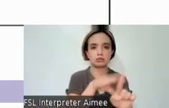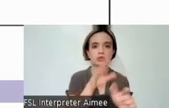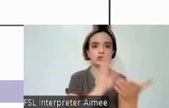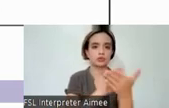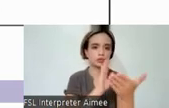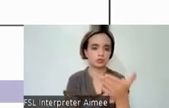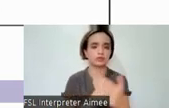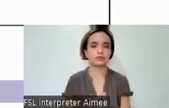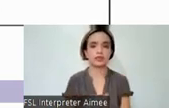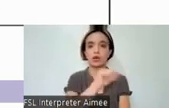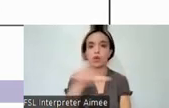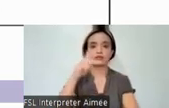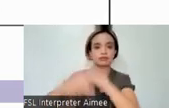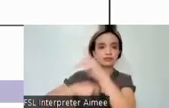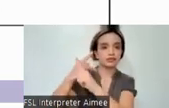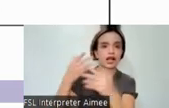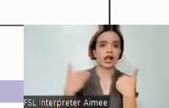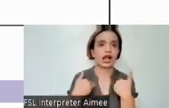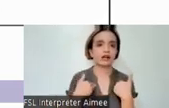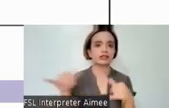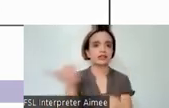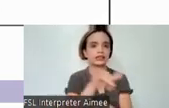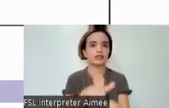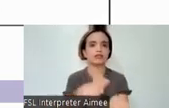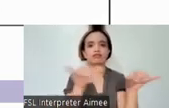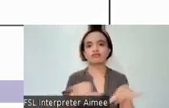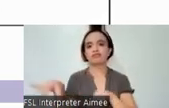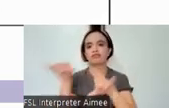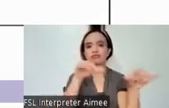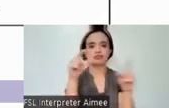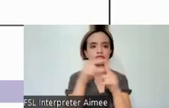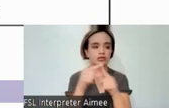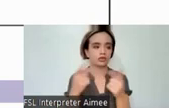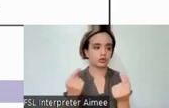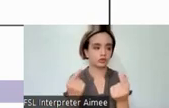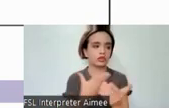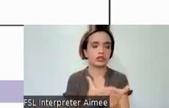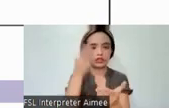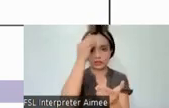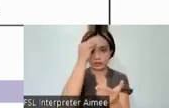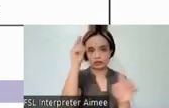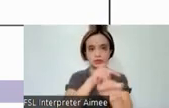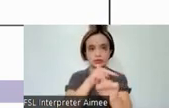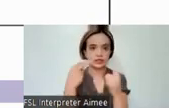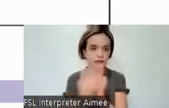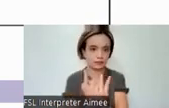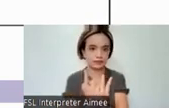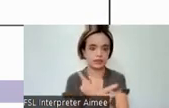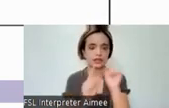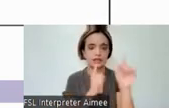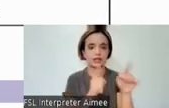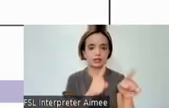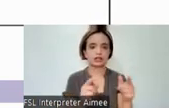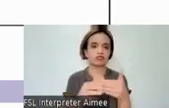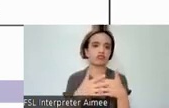All three forms have a list of common words, which could be used to gauge the learning of our prospective respondents throughout the whole